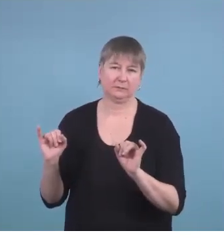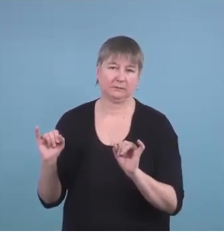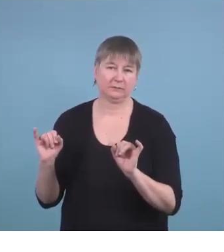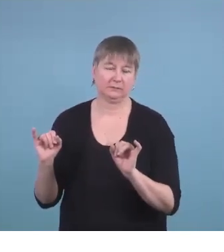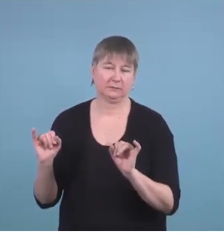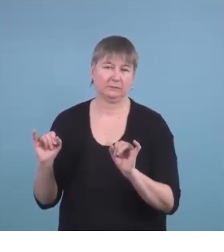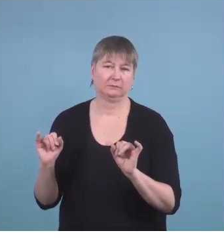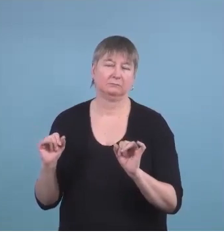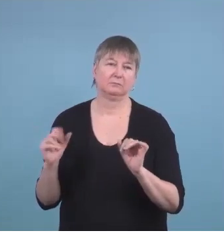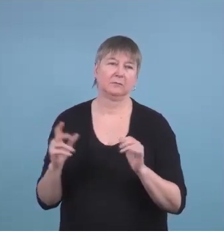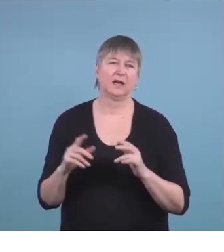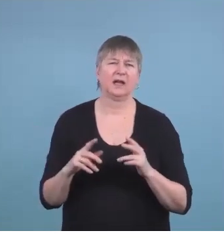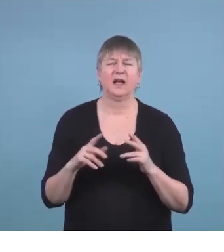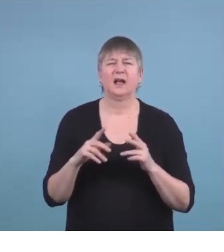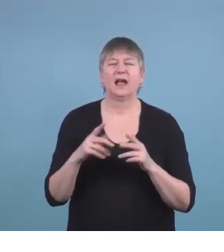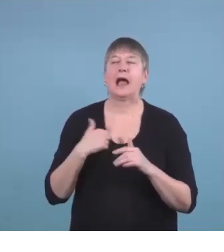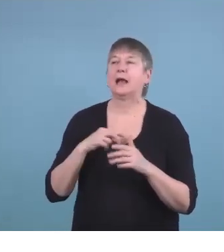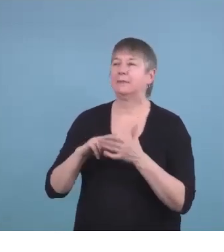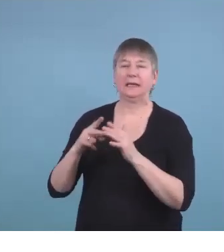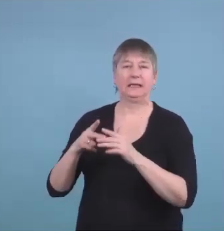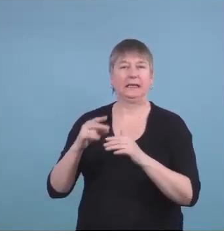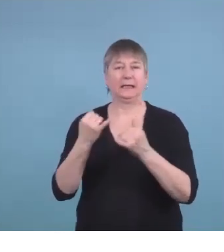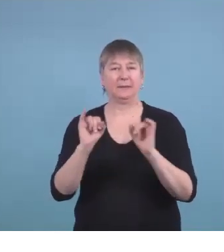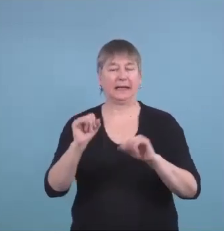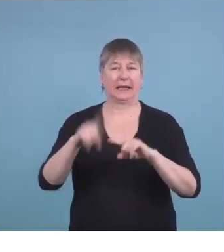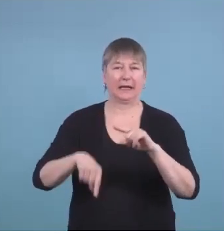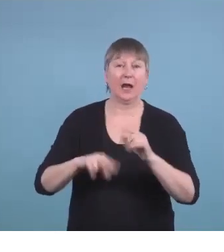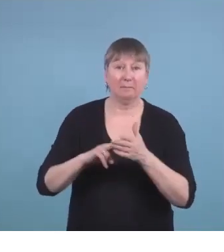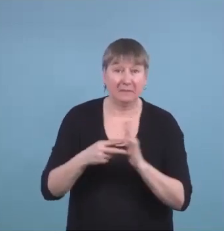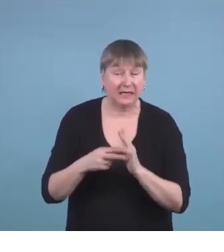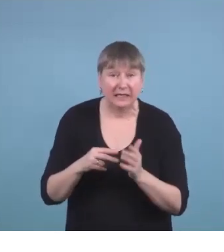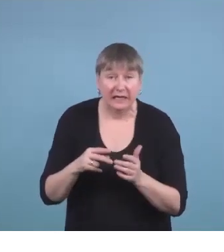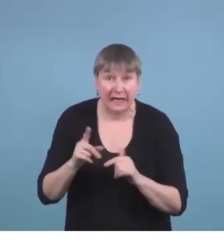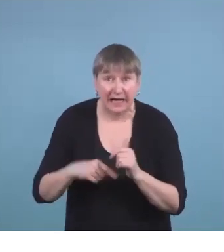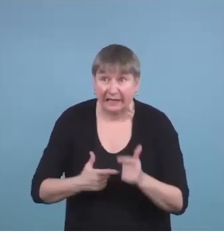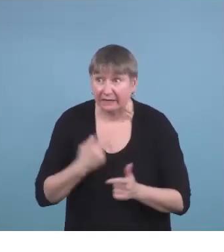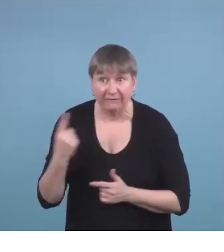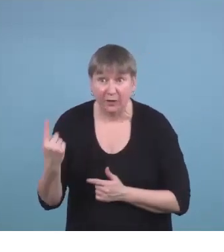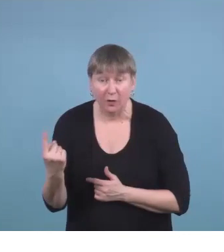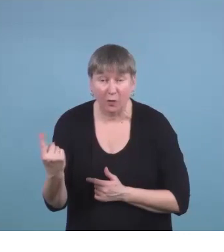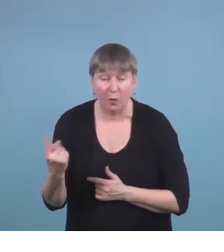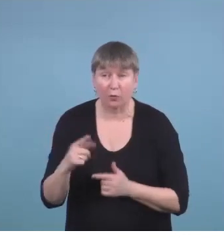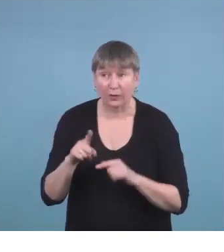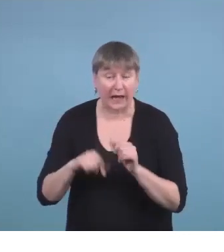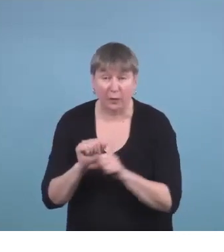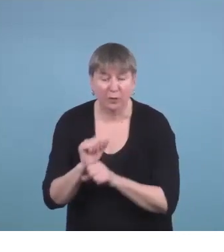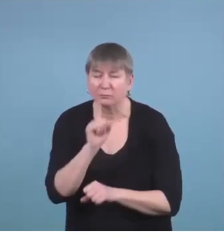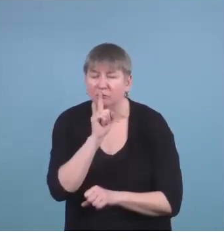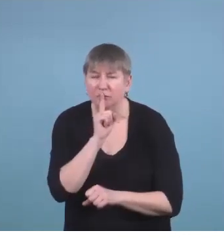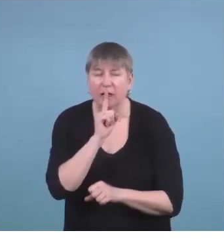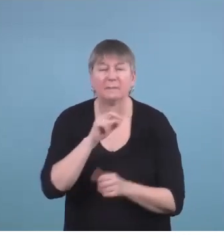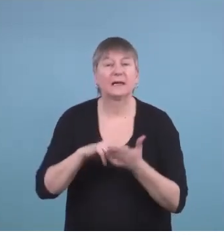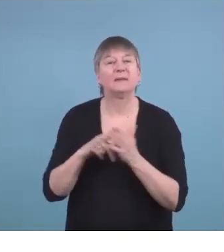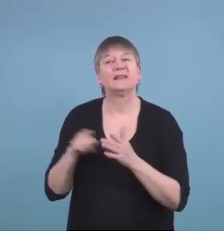independent and when I say can't be independent I don't mean they can't live on their own I don't mean they can't work I mean that they don't